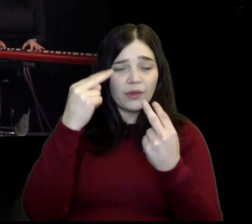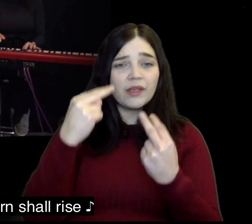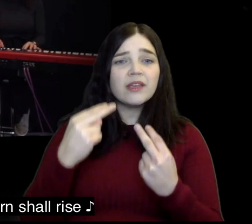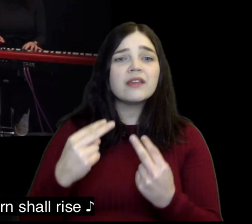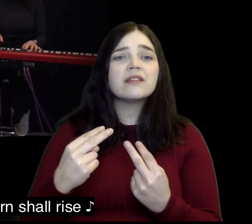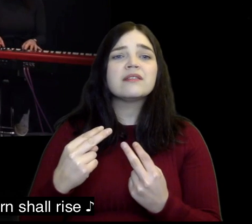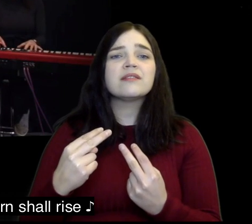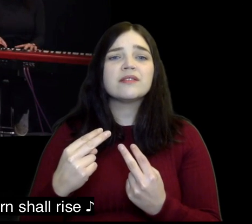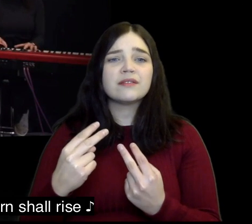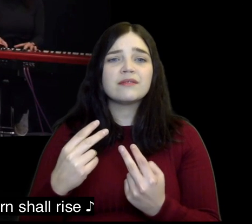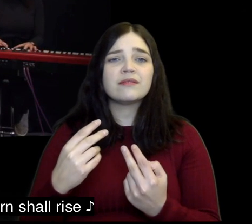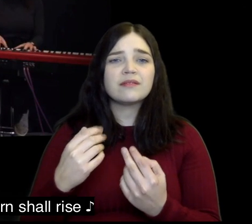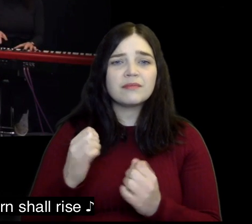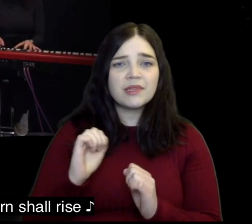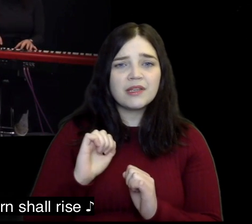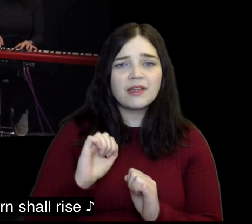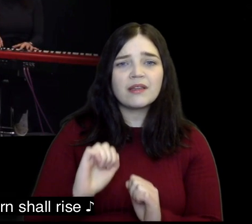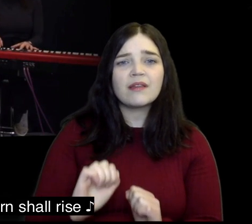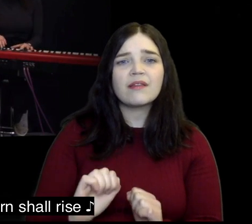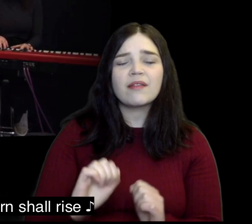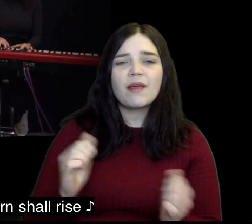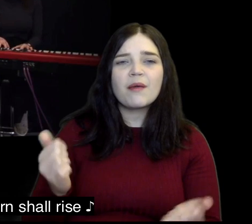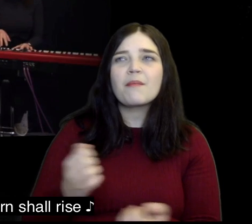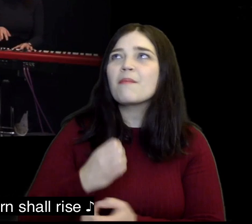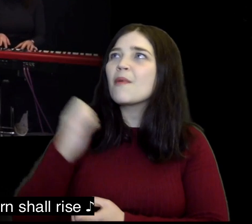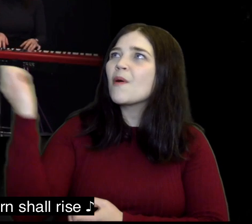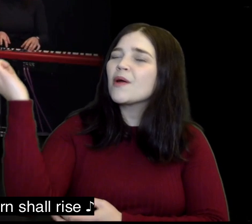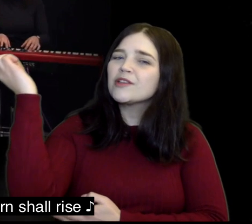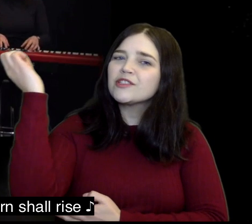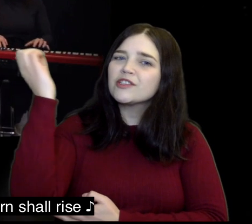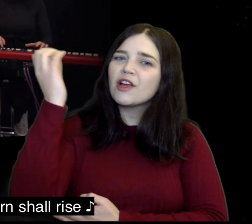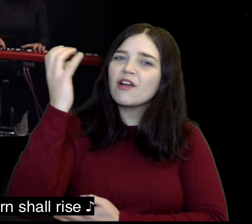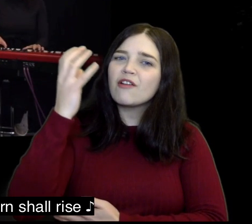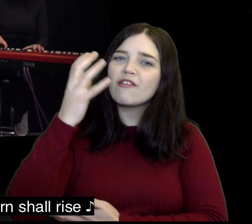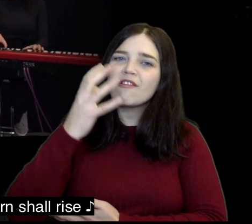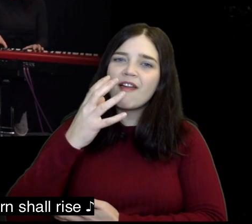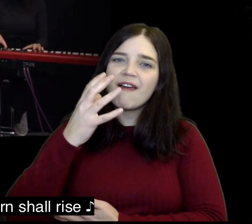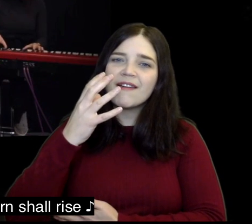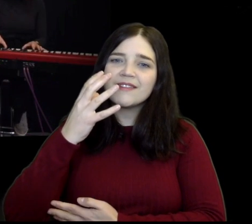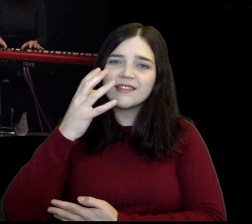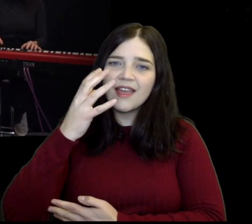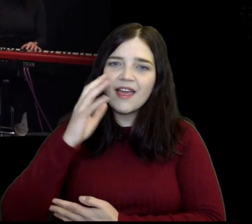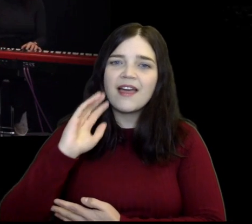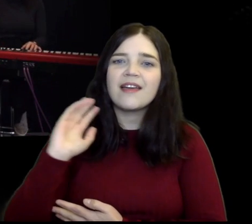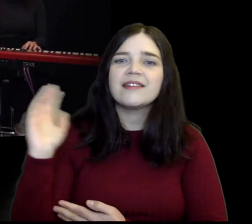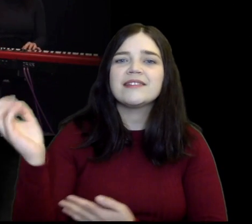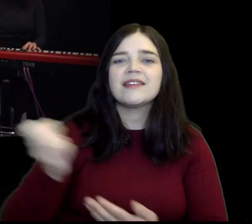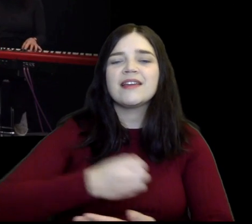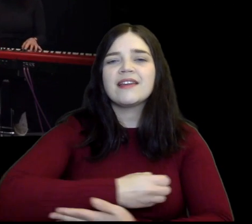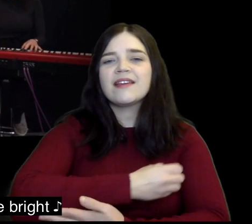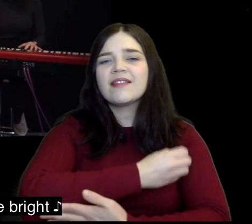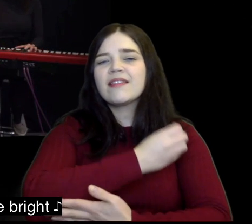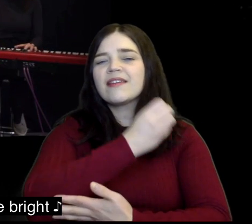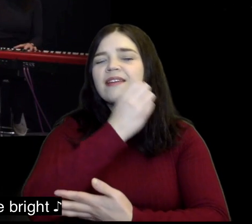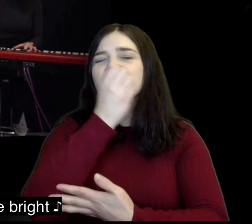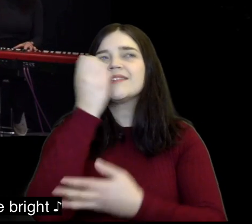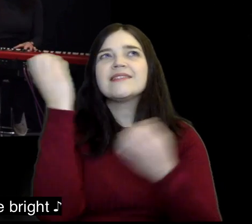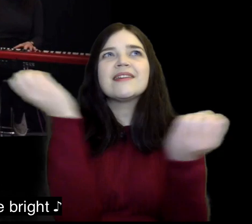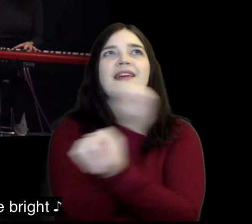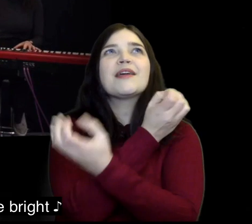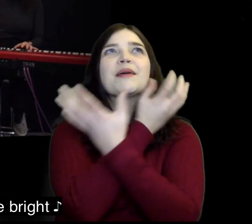dark world's light look unto me thy